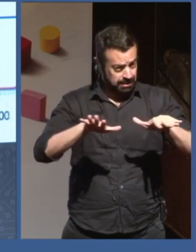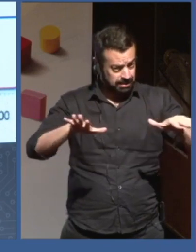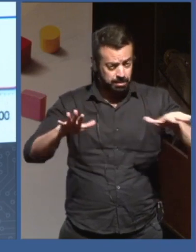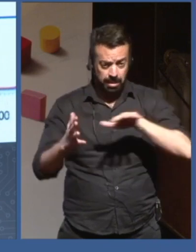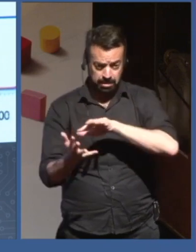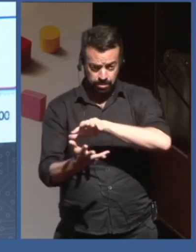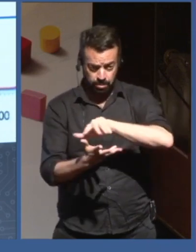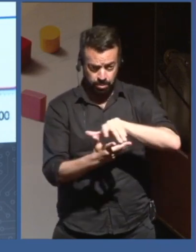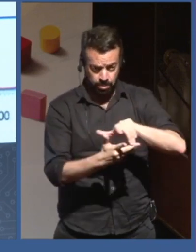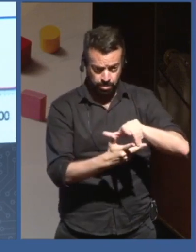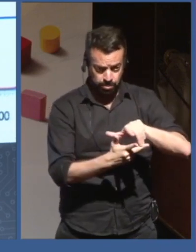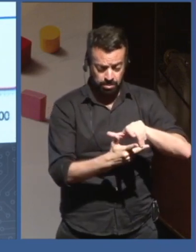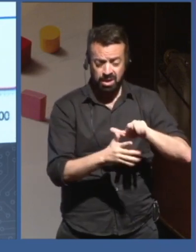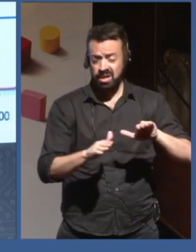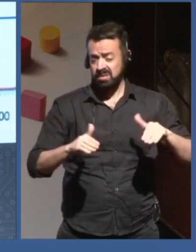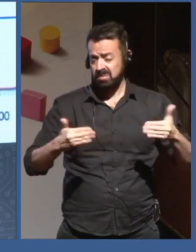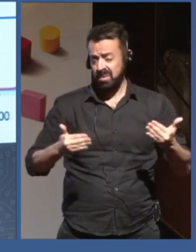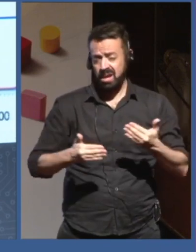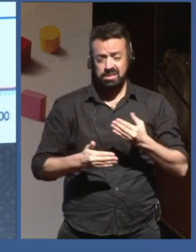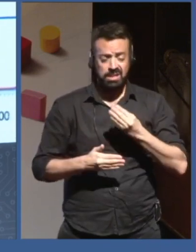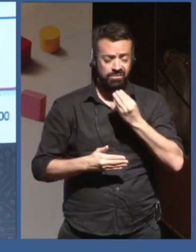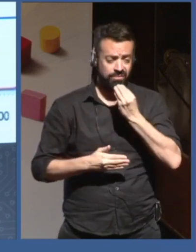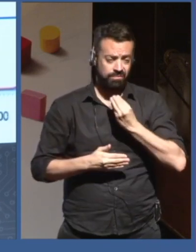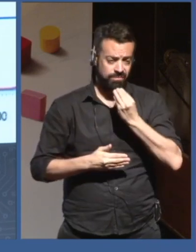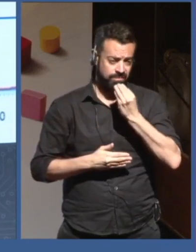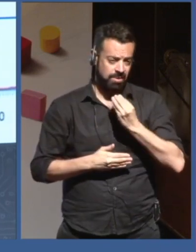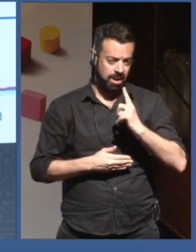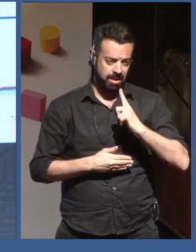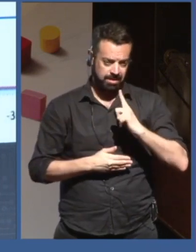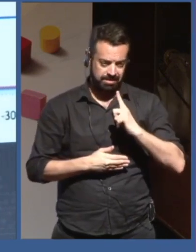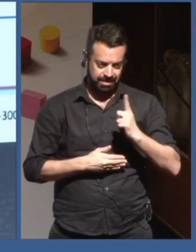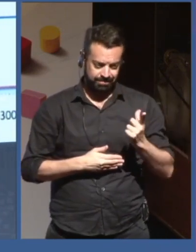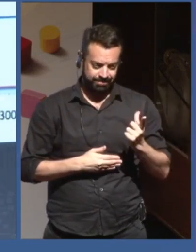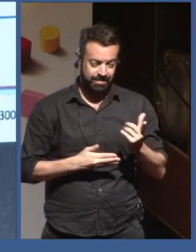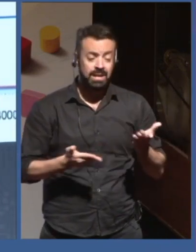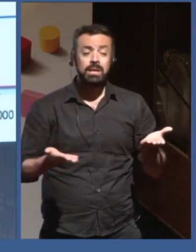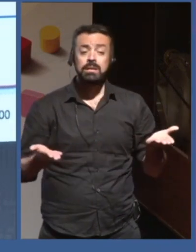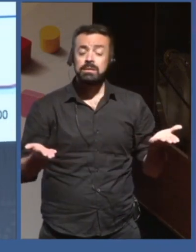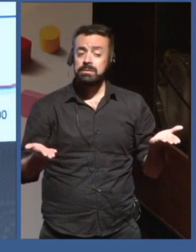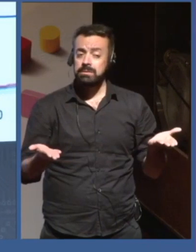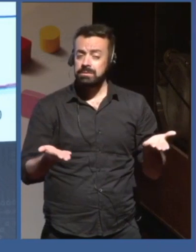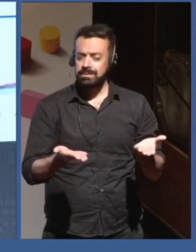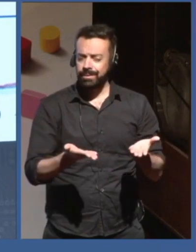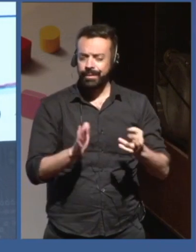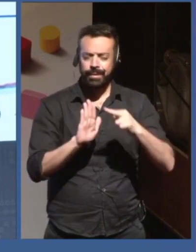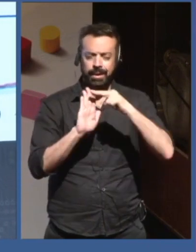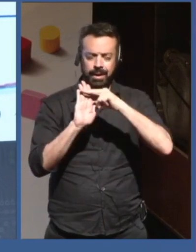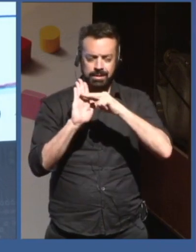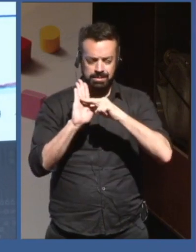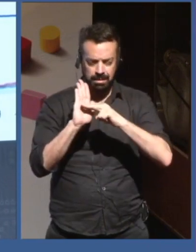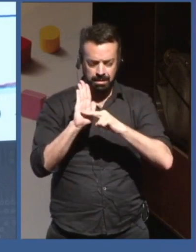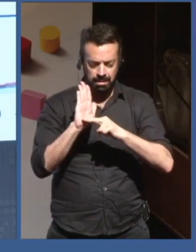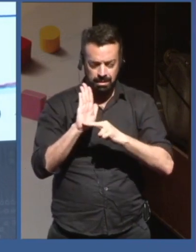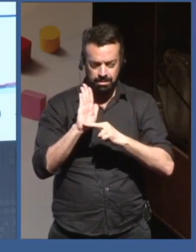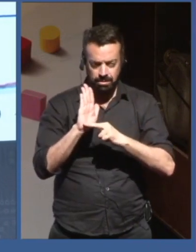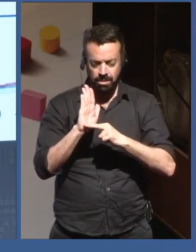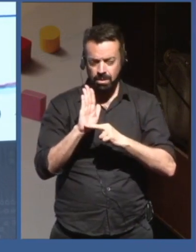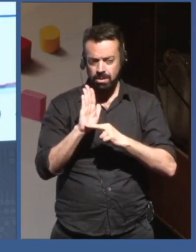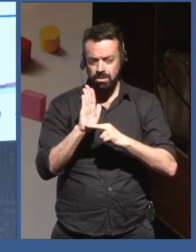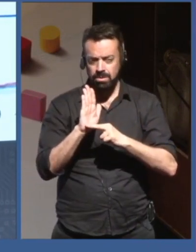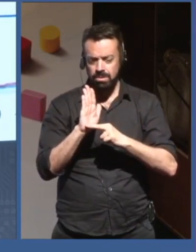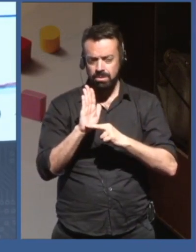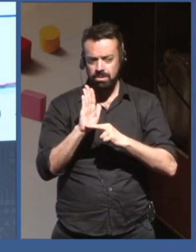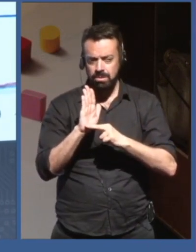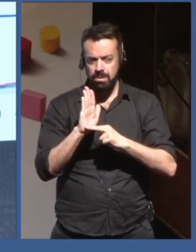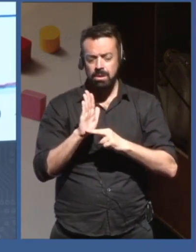very fragile. And so this UNDP report just came out that underlines all the inequalities, all the sources,